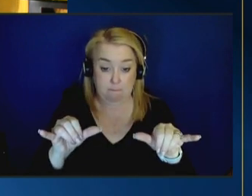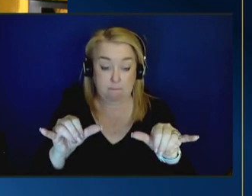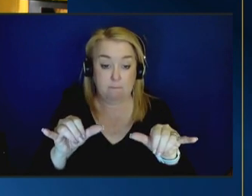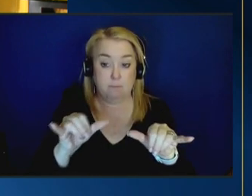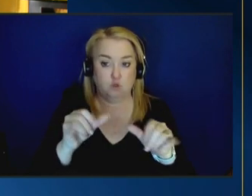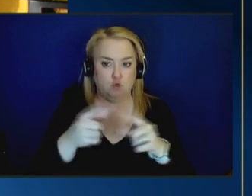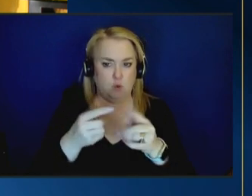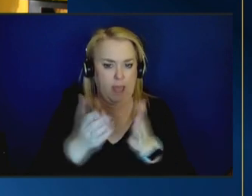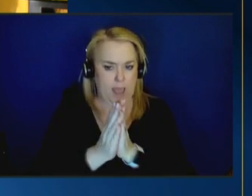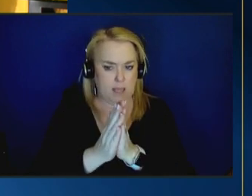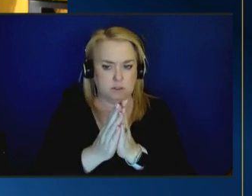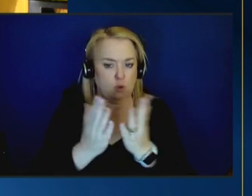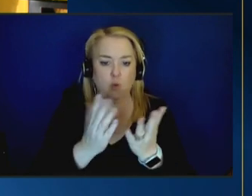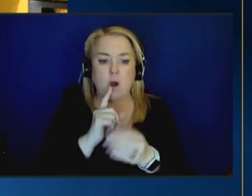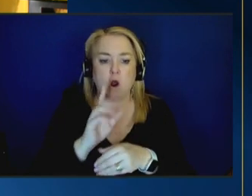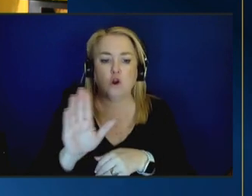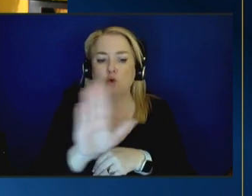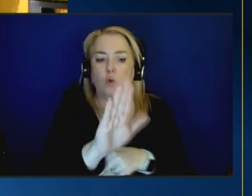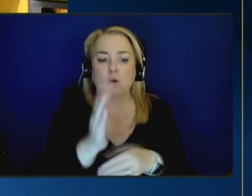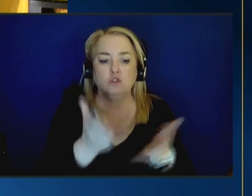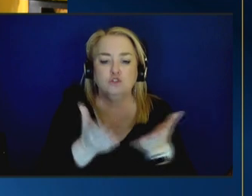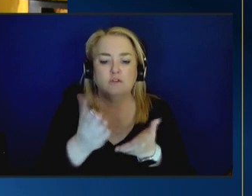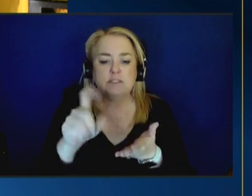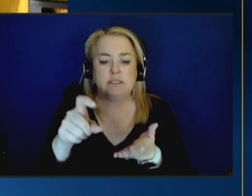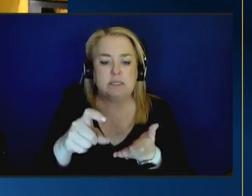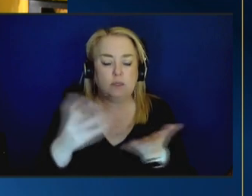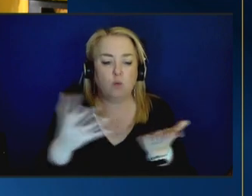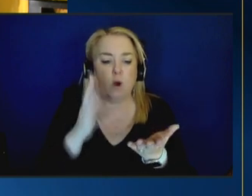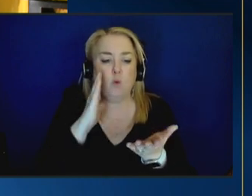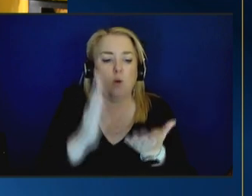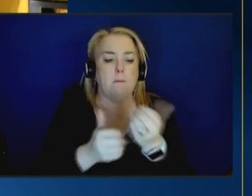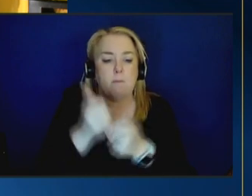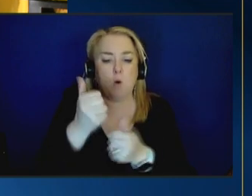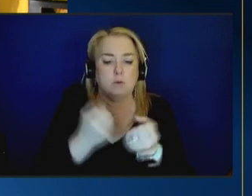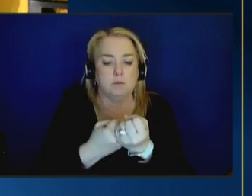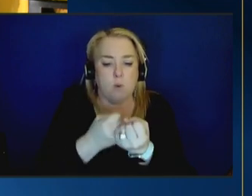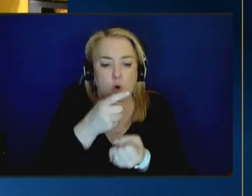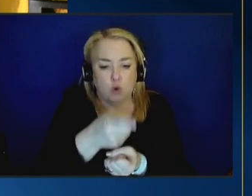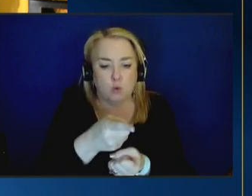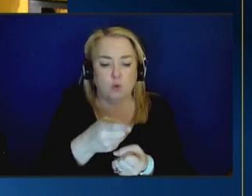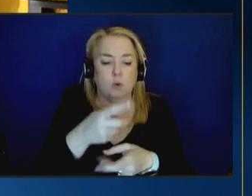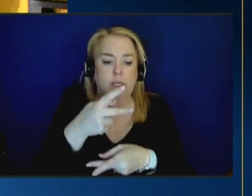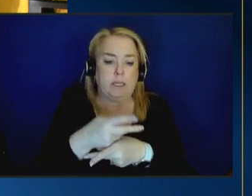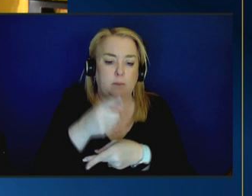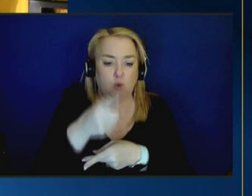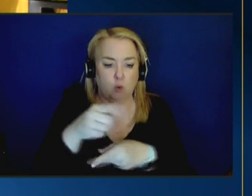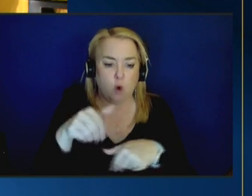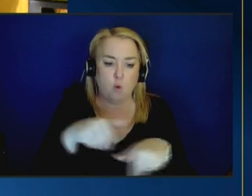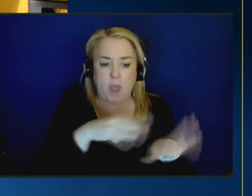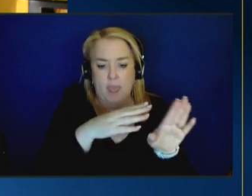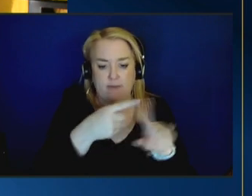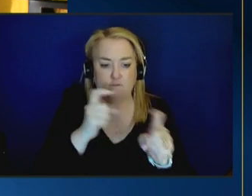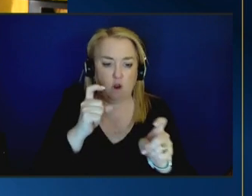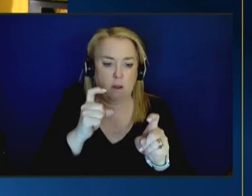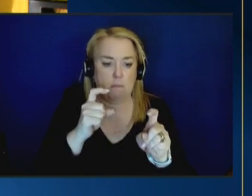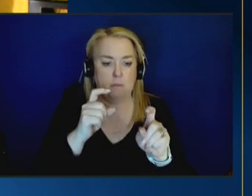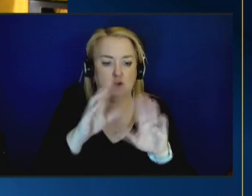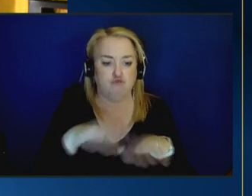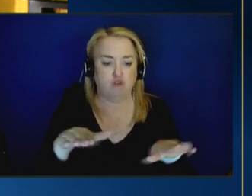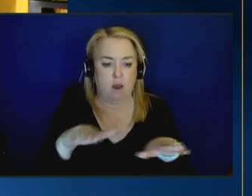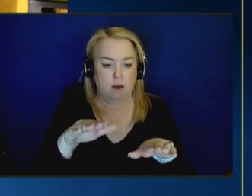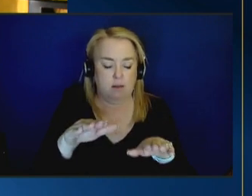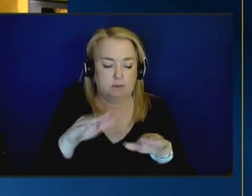services they need what services would really support them and help keep them out of child welfare involvement and keep kids out of foster care